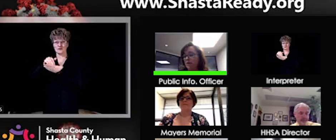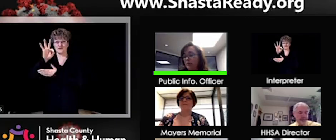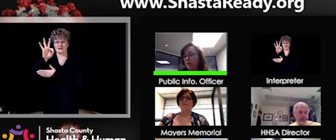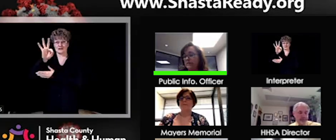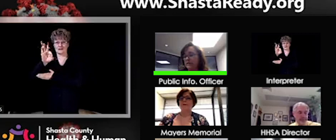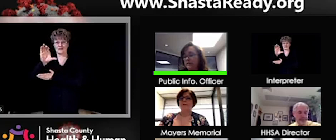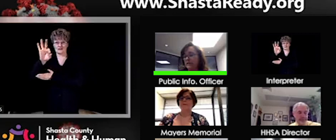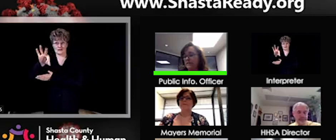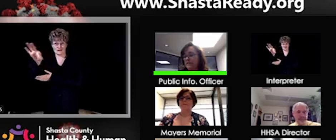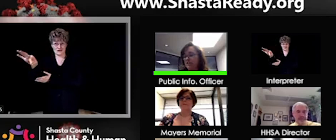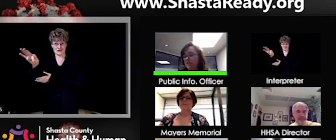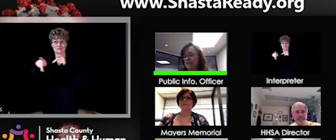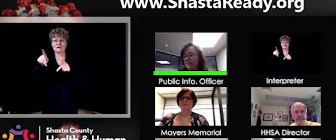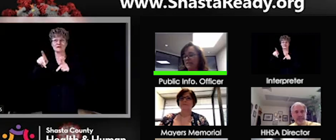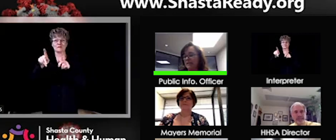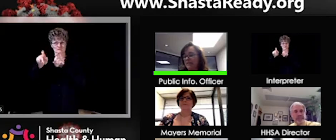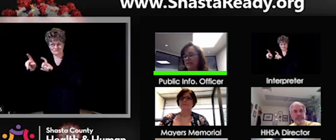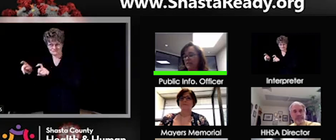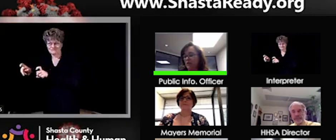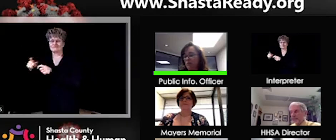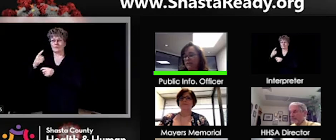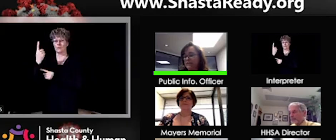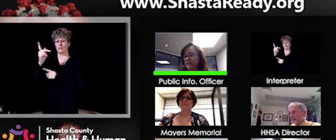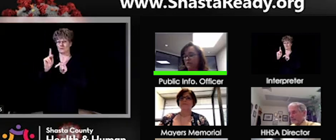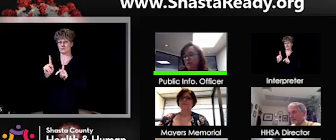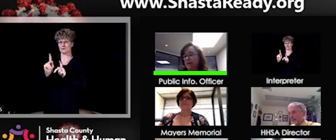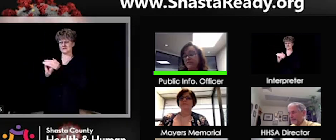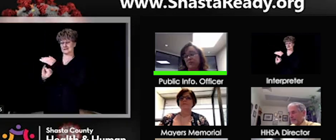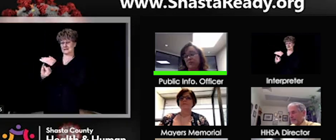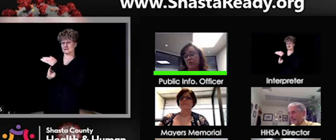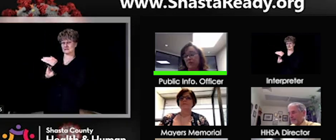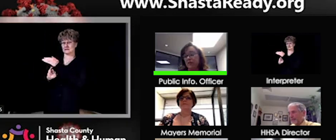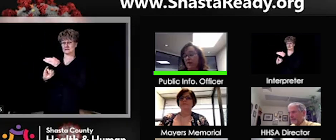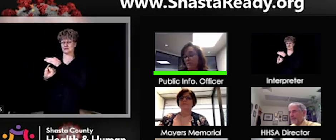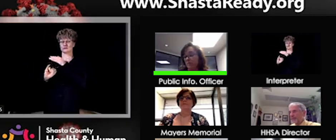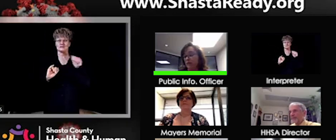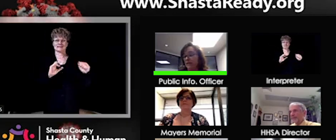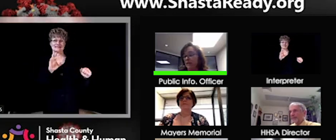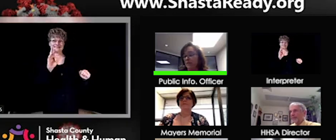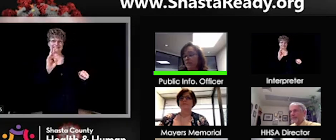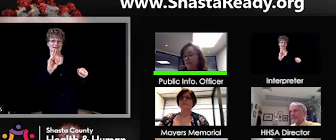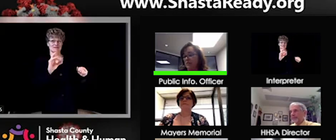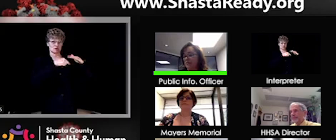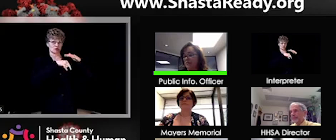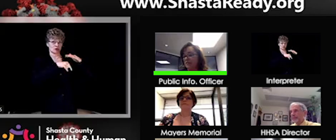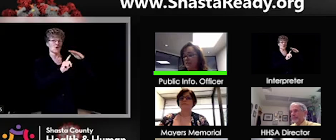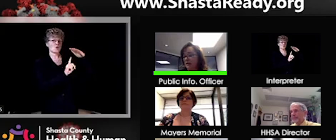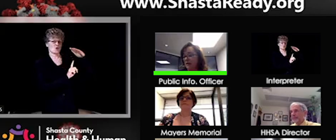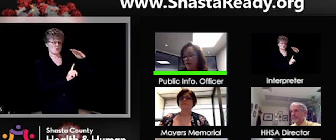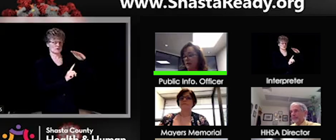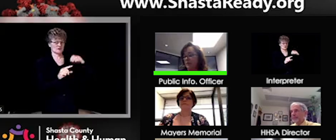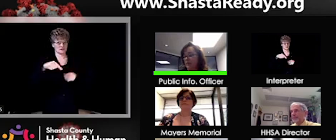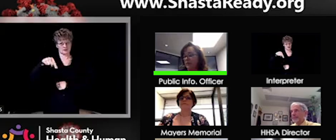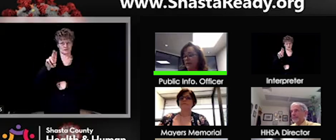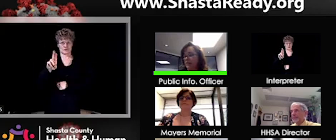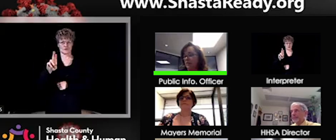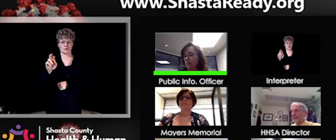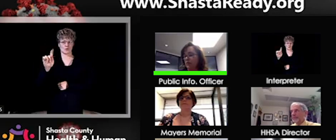We have one person in isolation, seven in quarantine, and we have zero in the hospital right now, which is great news.